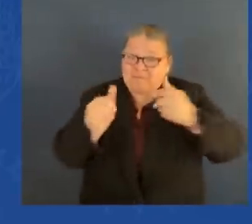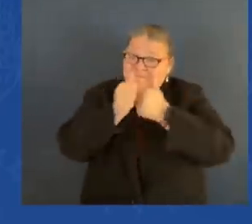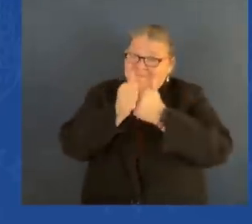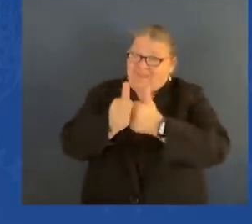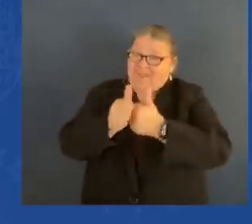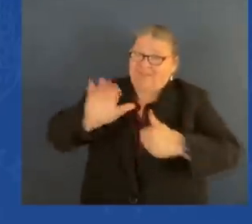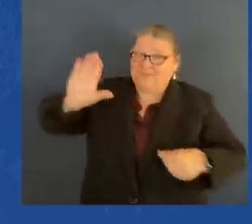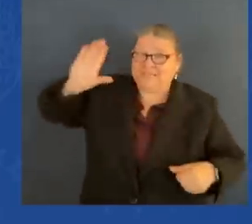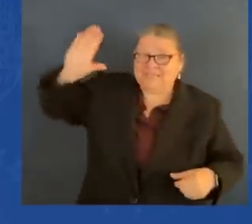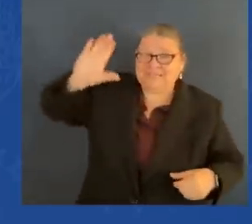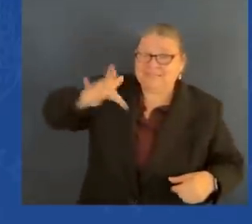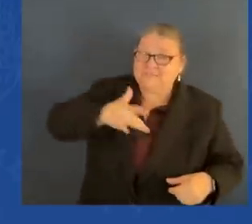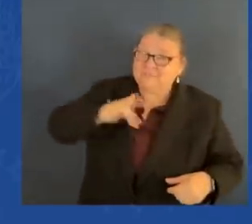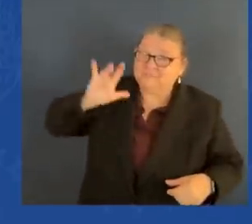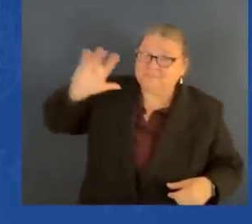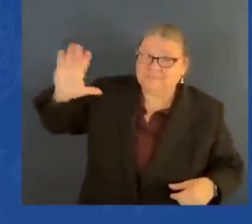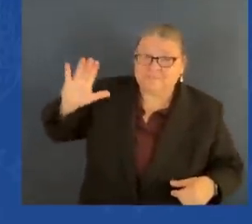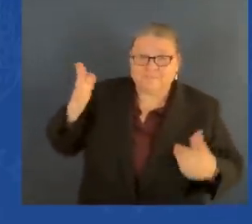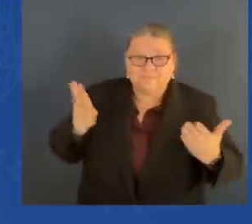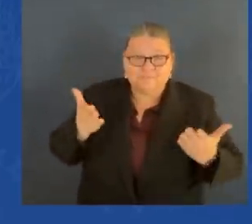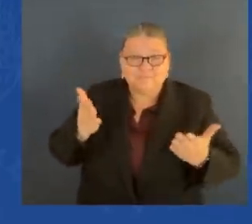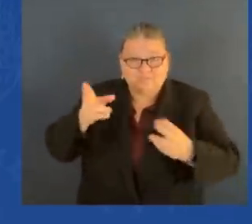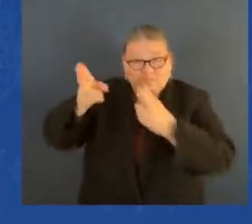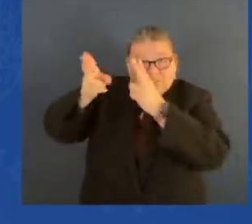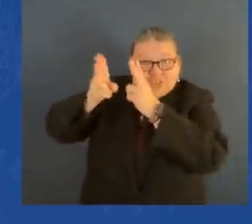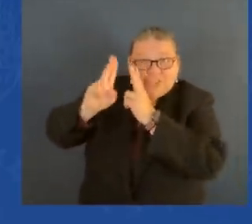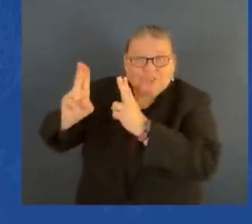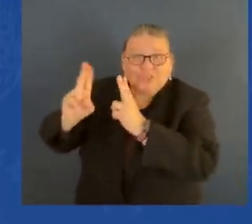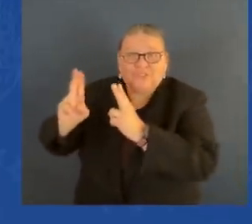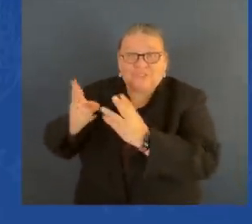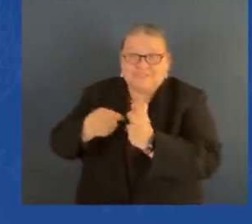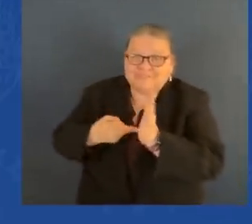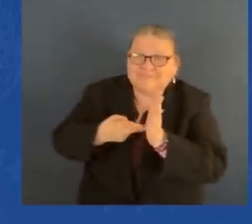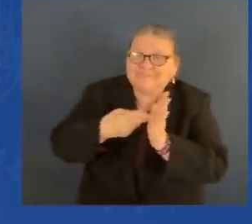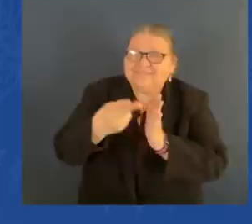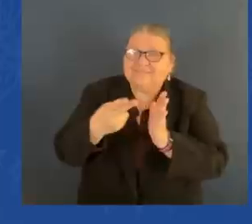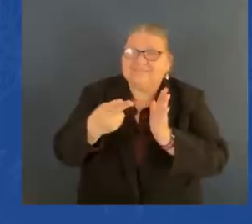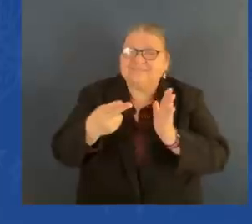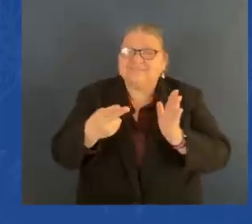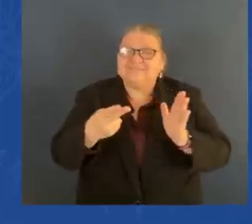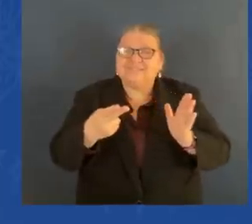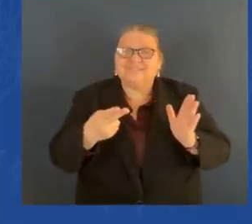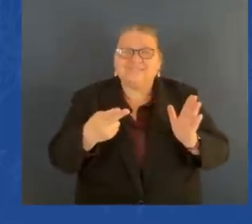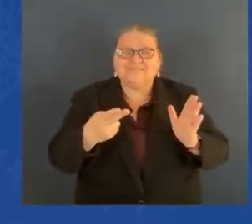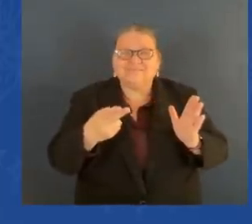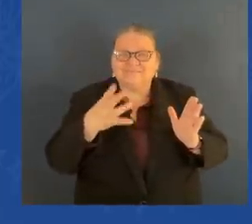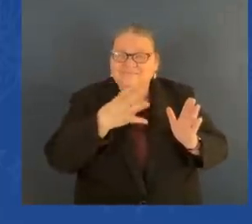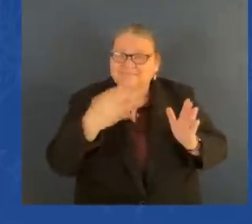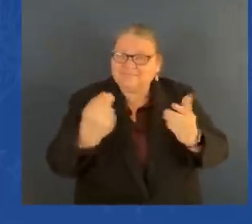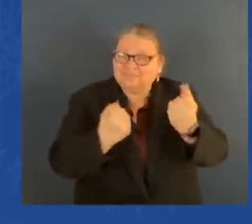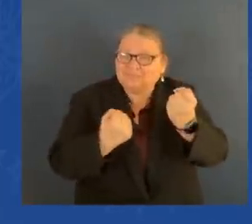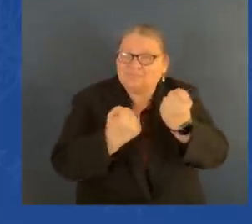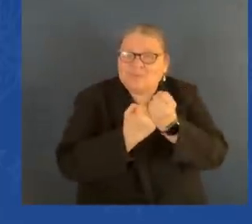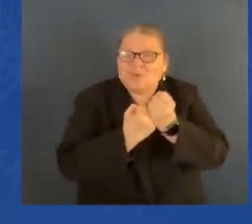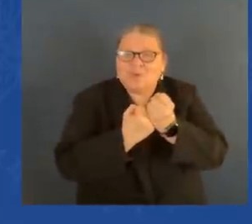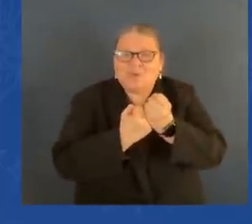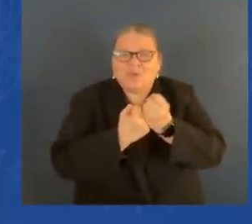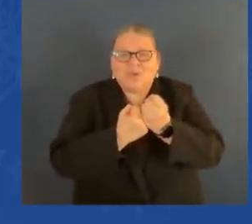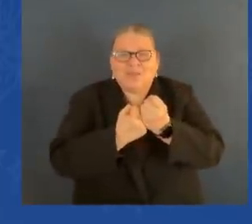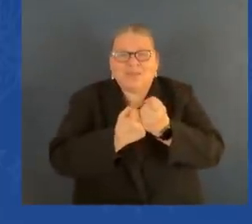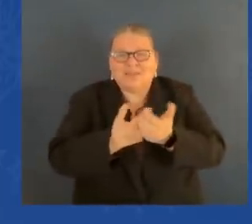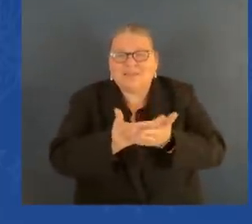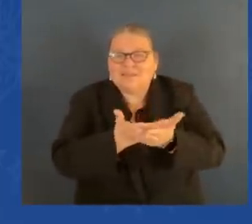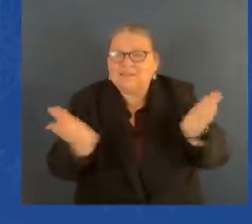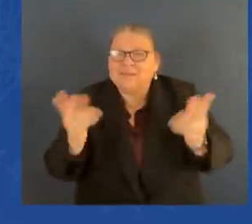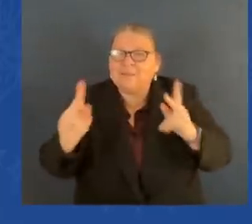integrity, literally just a service of the common good. There would be nothing,